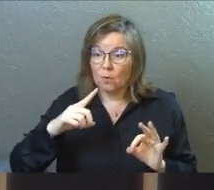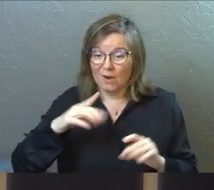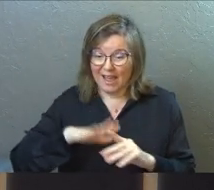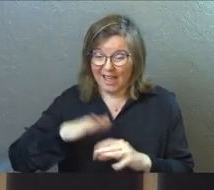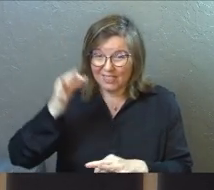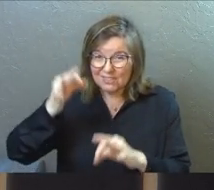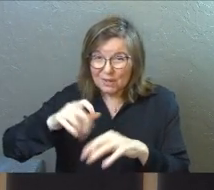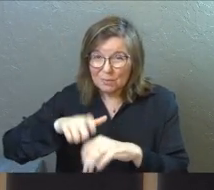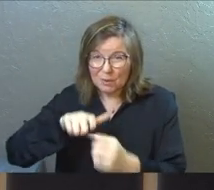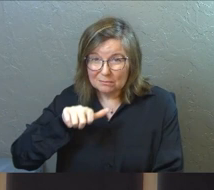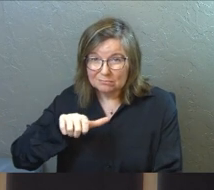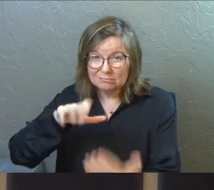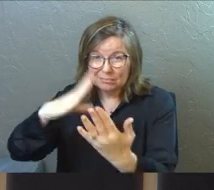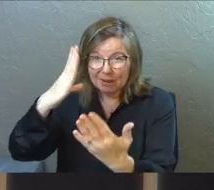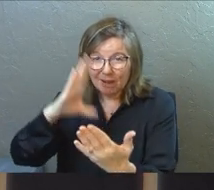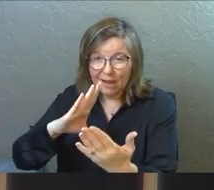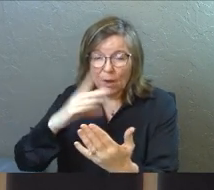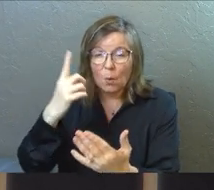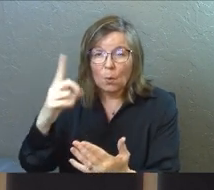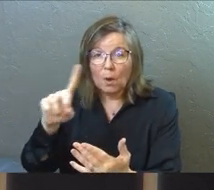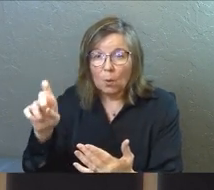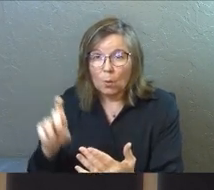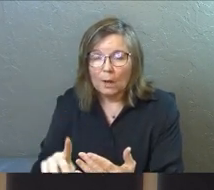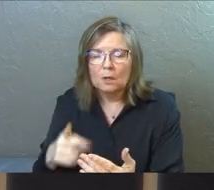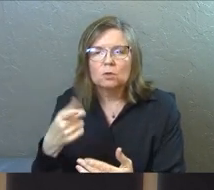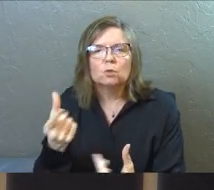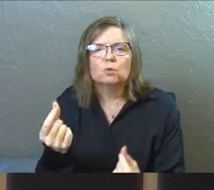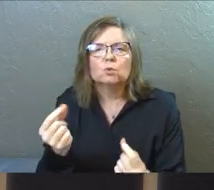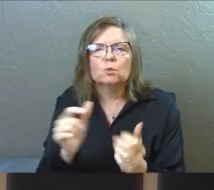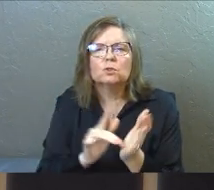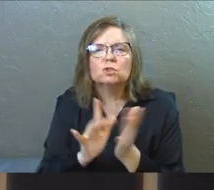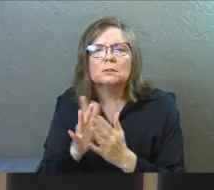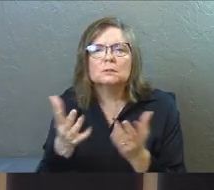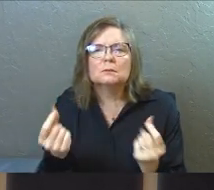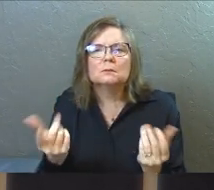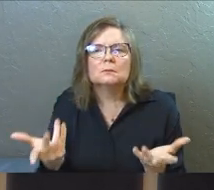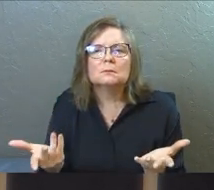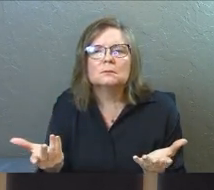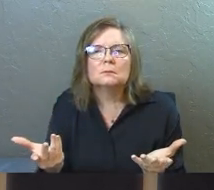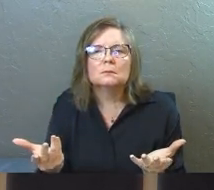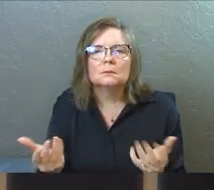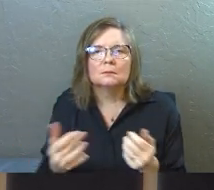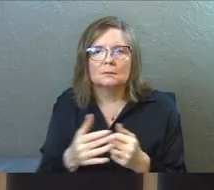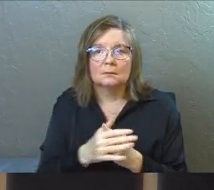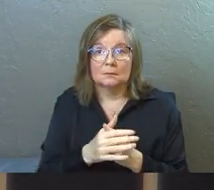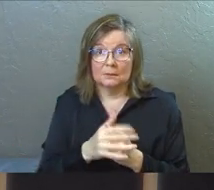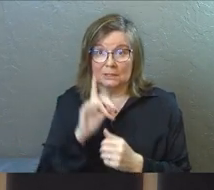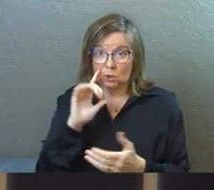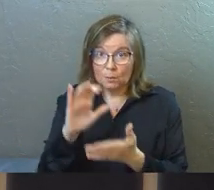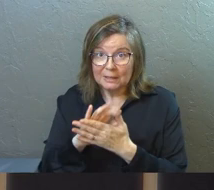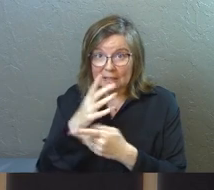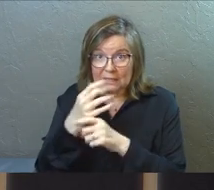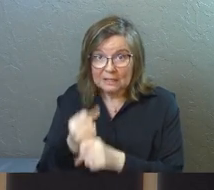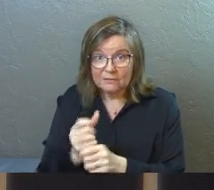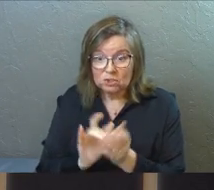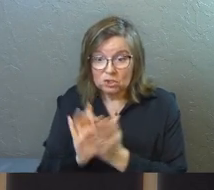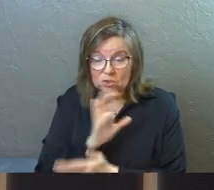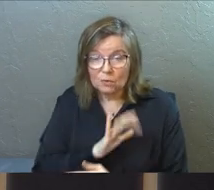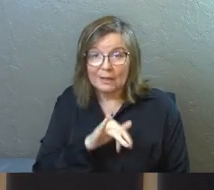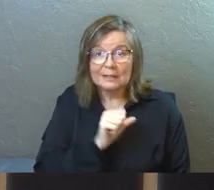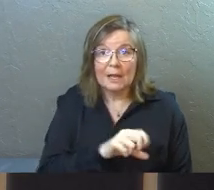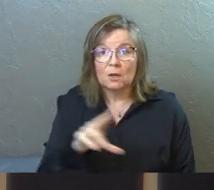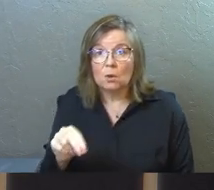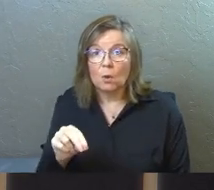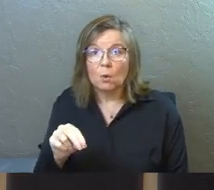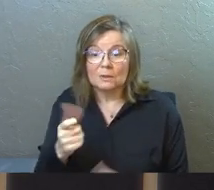judgment. When you stand before God is one question. What did you do with Jesus? Did you believe in Jesus Christ or